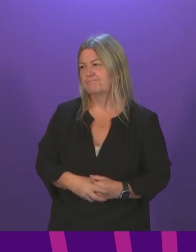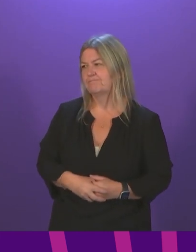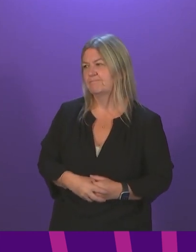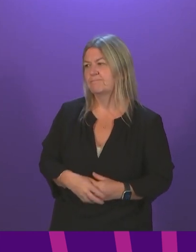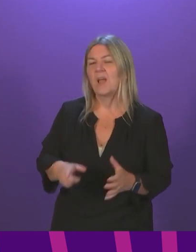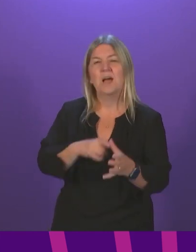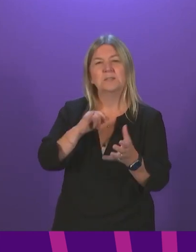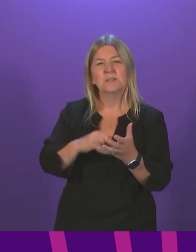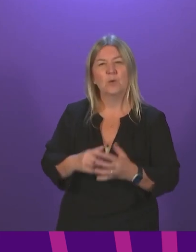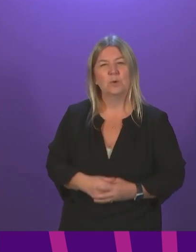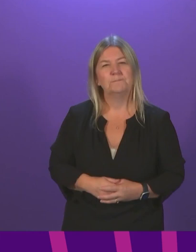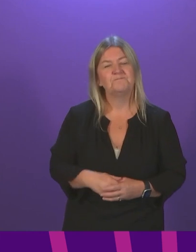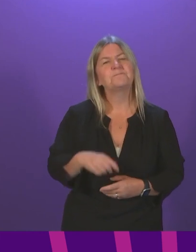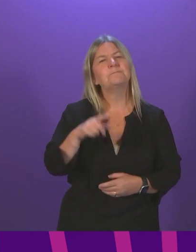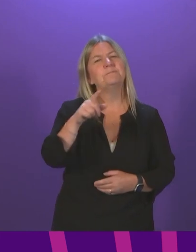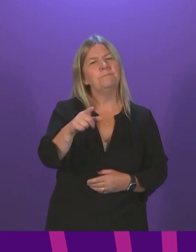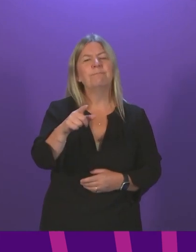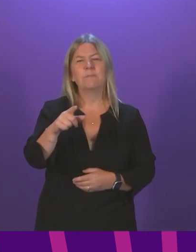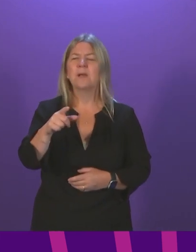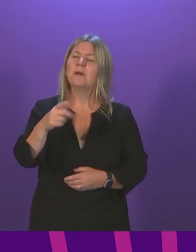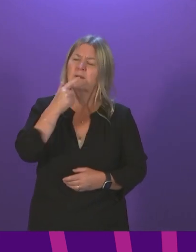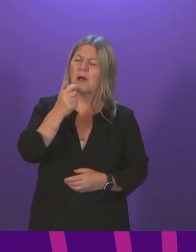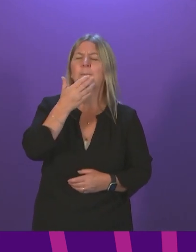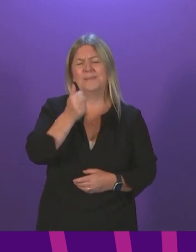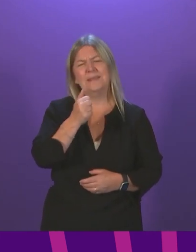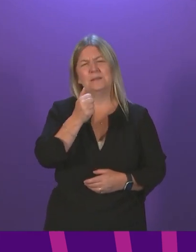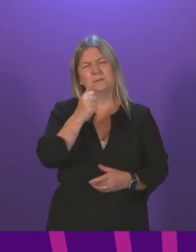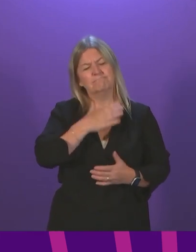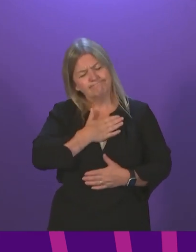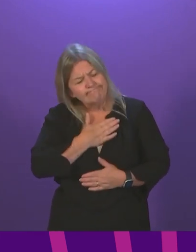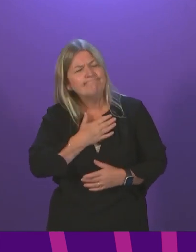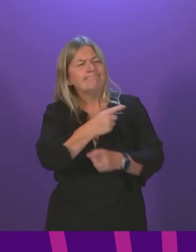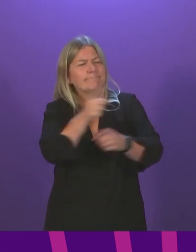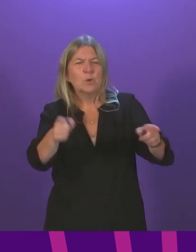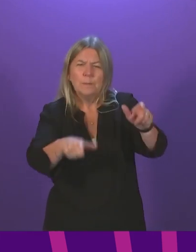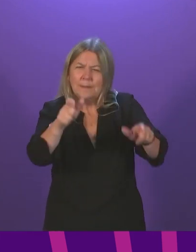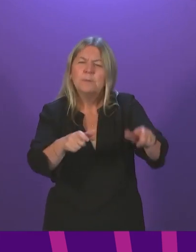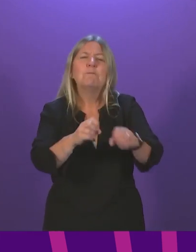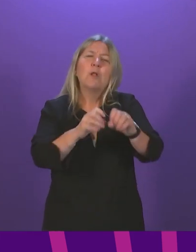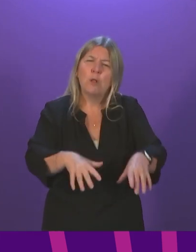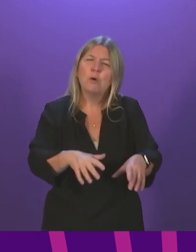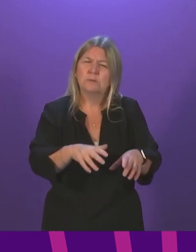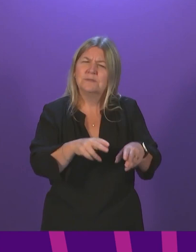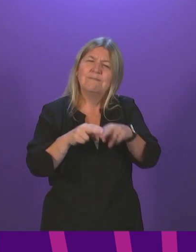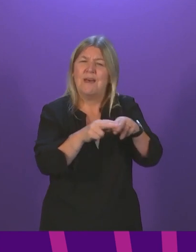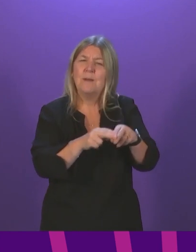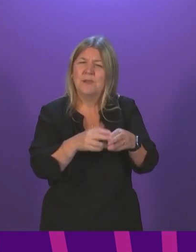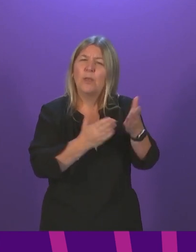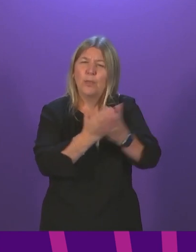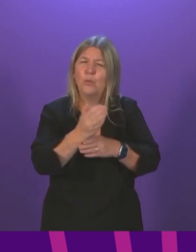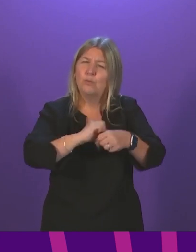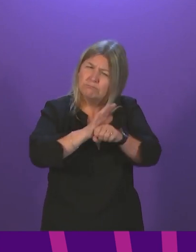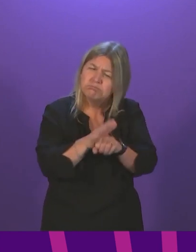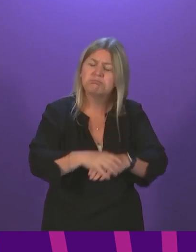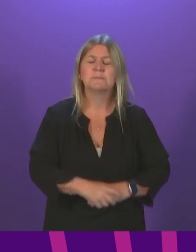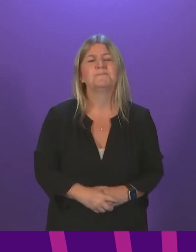Can I start by sending my condolences to all those that have lost a loved one in the last 24 hours or indeed throughout this pandemic? The route to something that looks